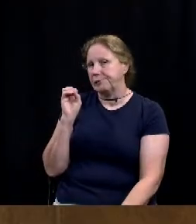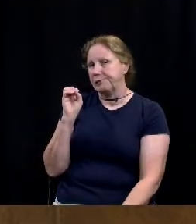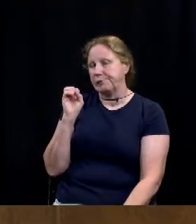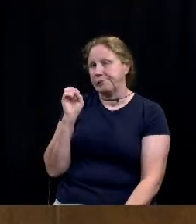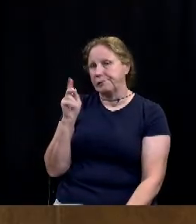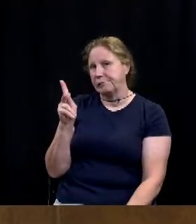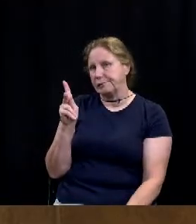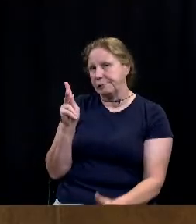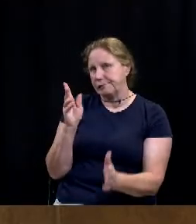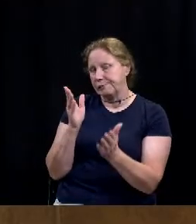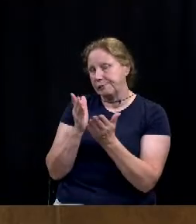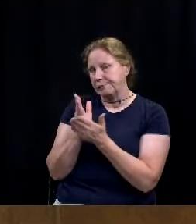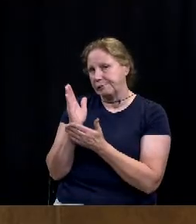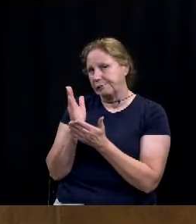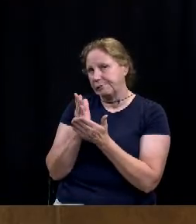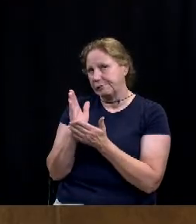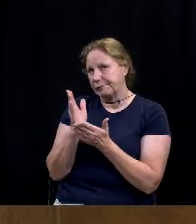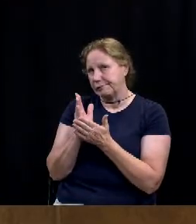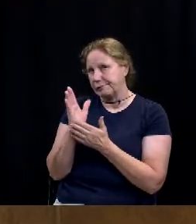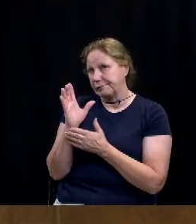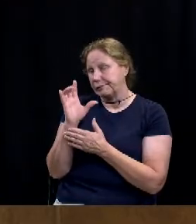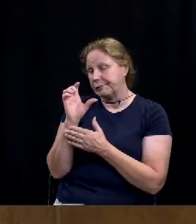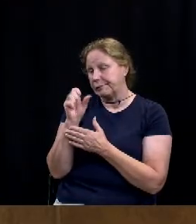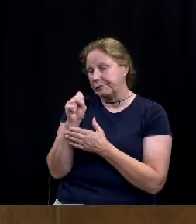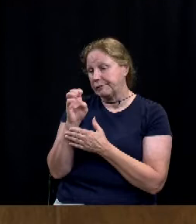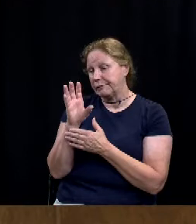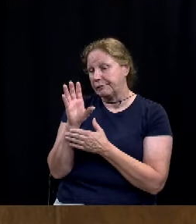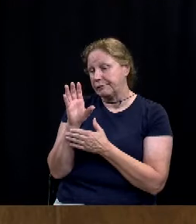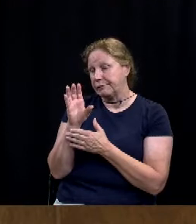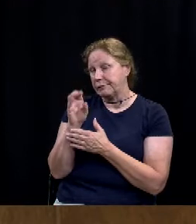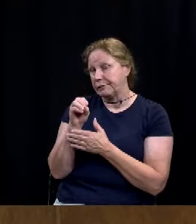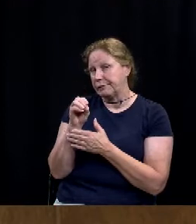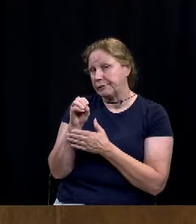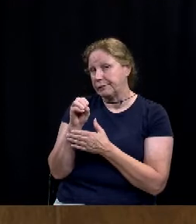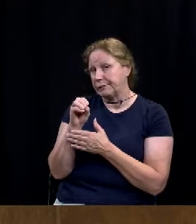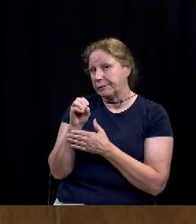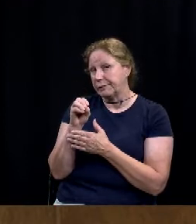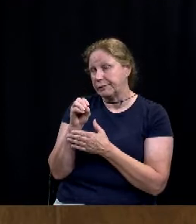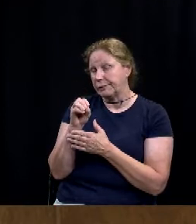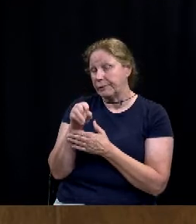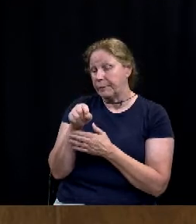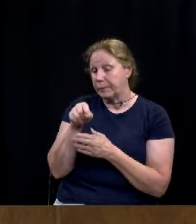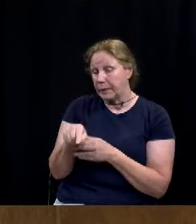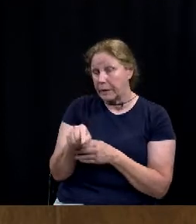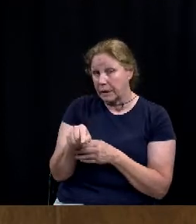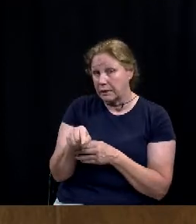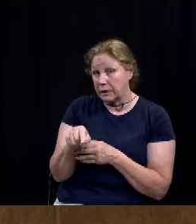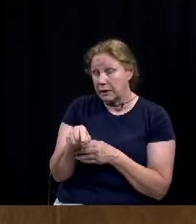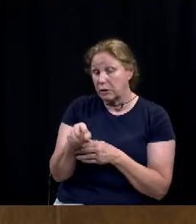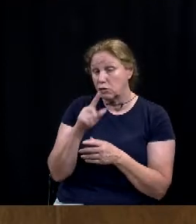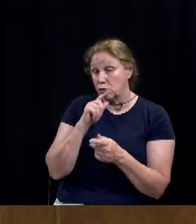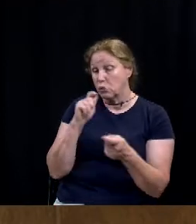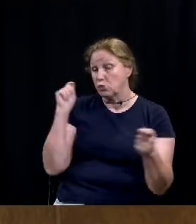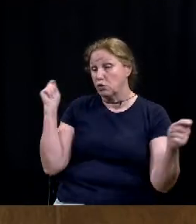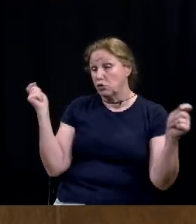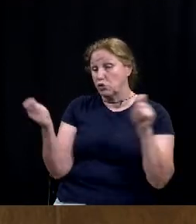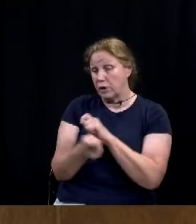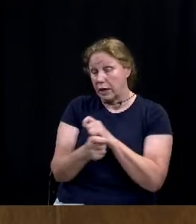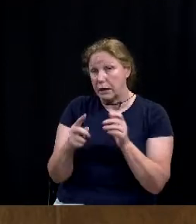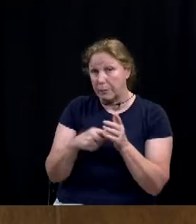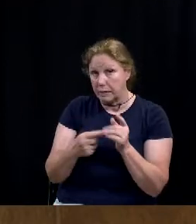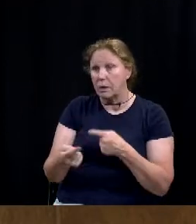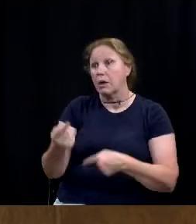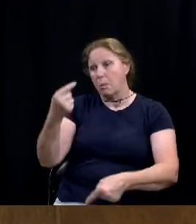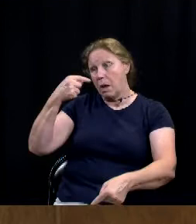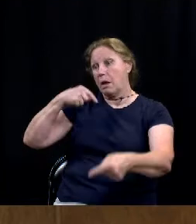All right. So, and the only way to reset what we're doing today would be to go all the way, to go